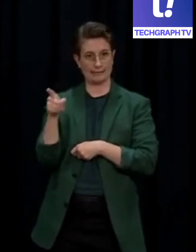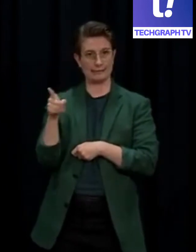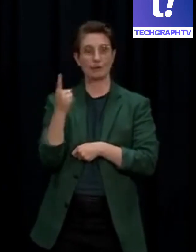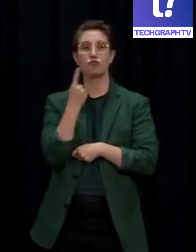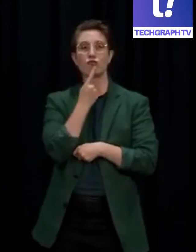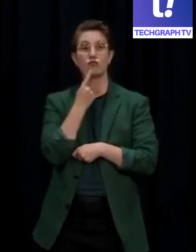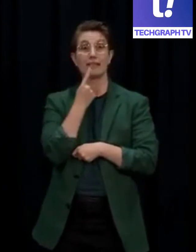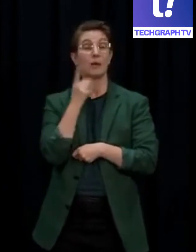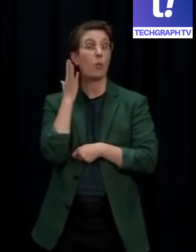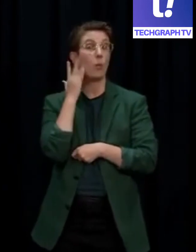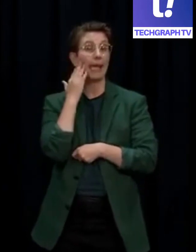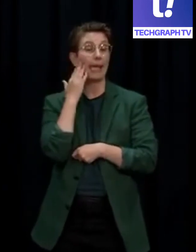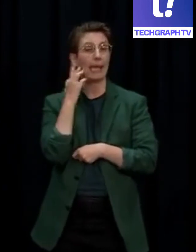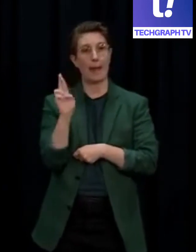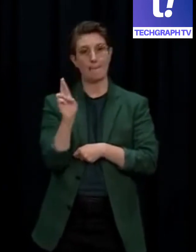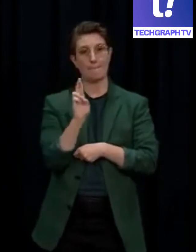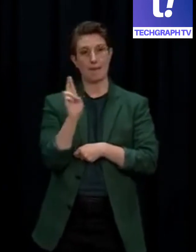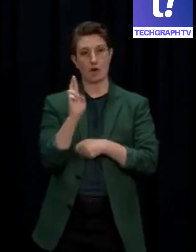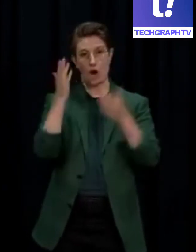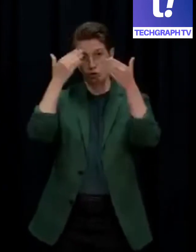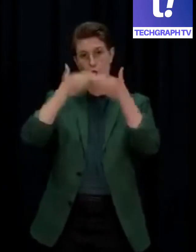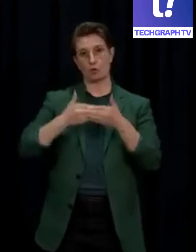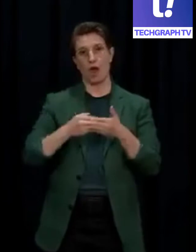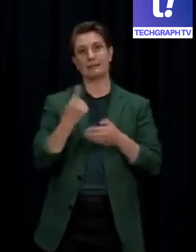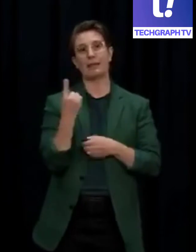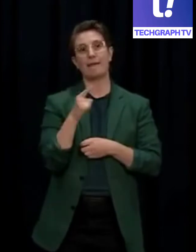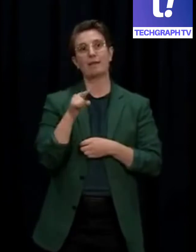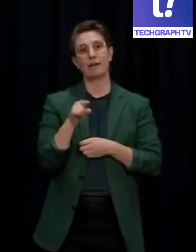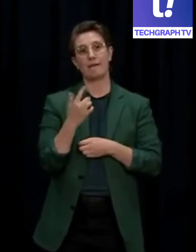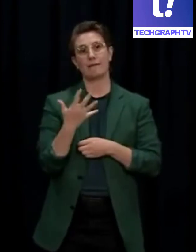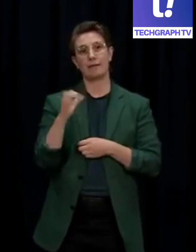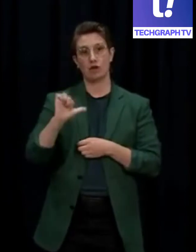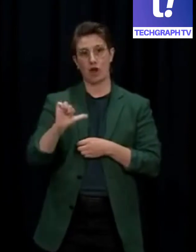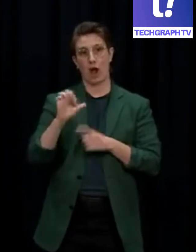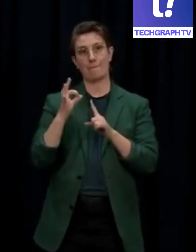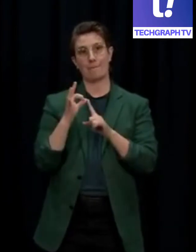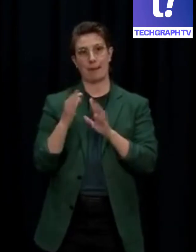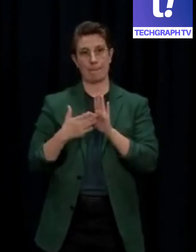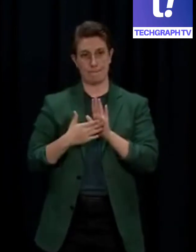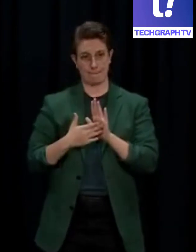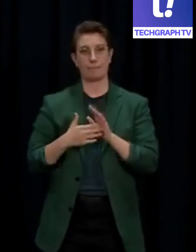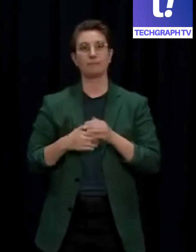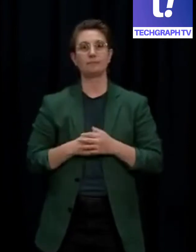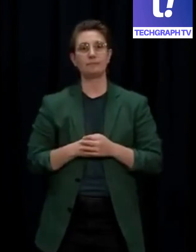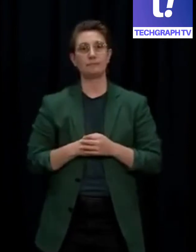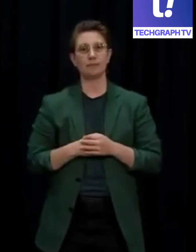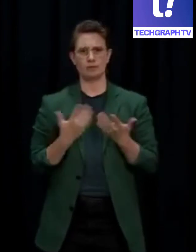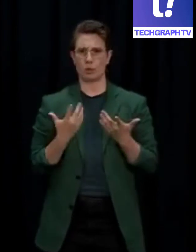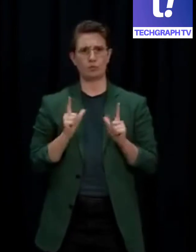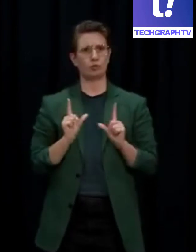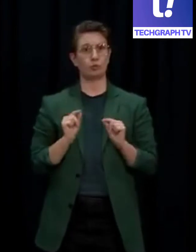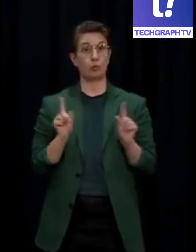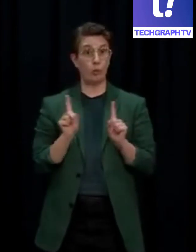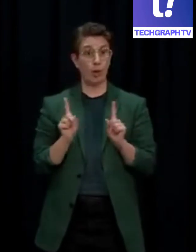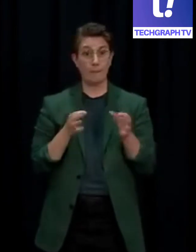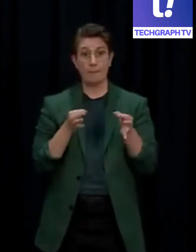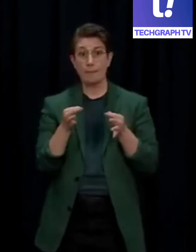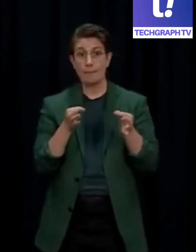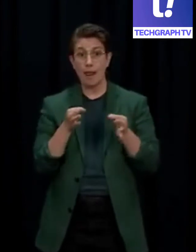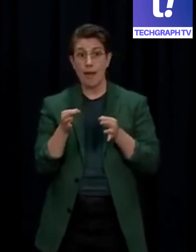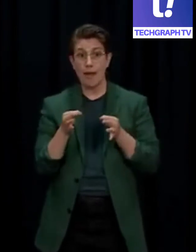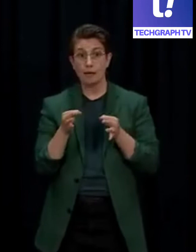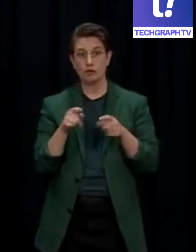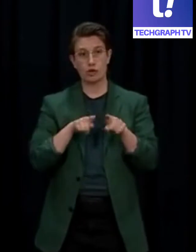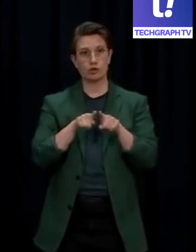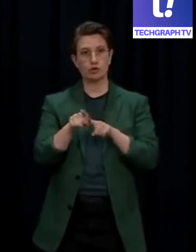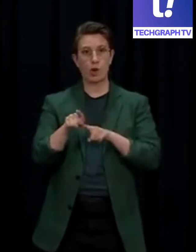As I set out this week, our strategy is to slow the spread of Omicron down. This